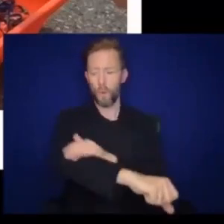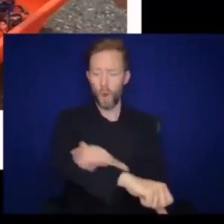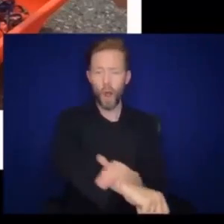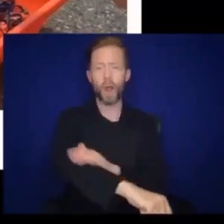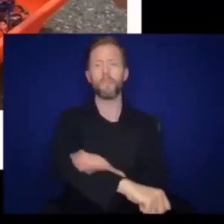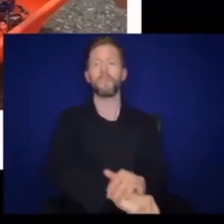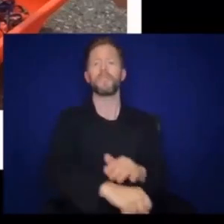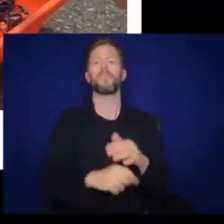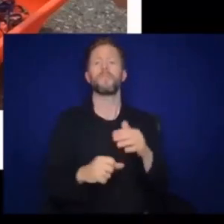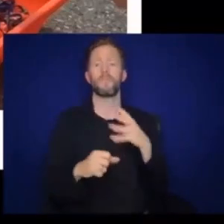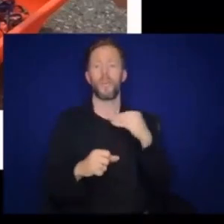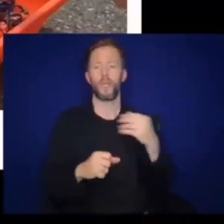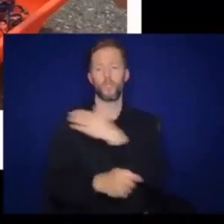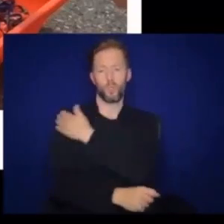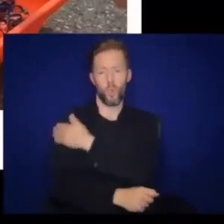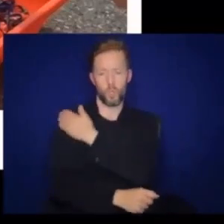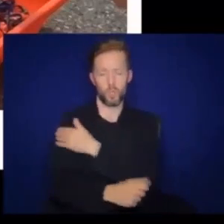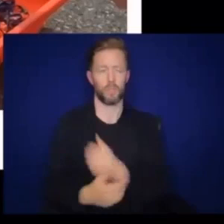arms, and shoulders.